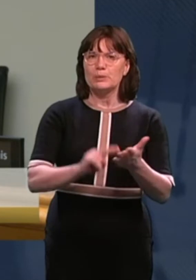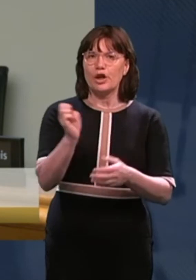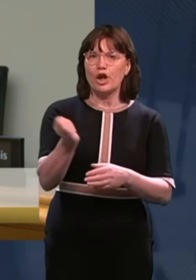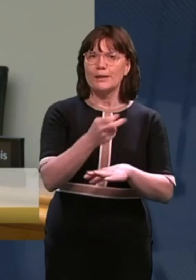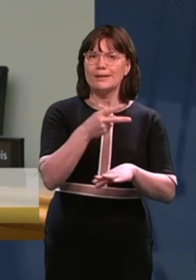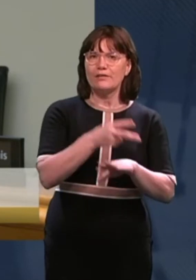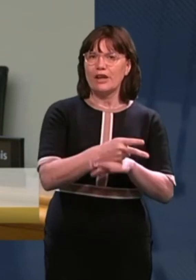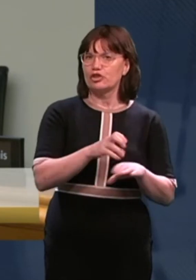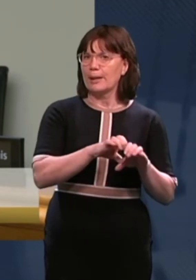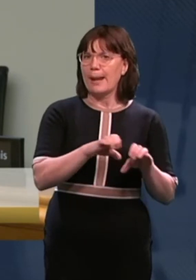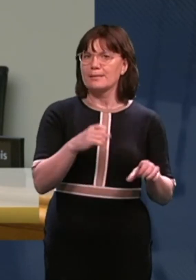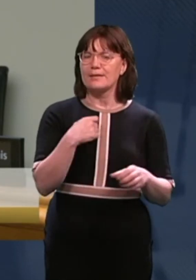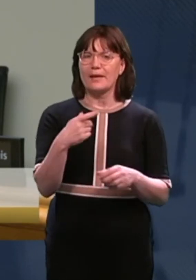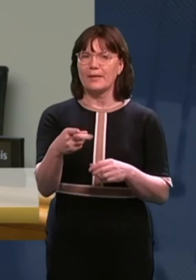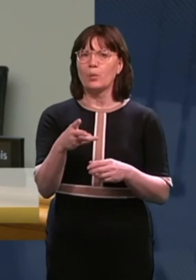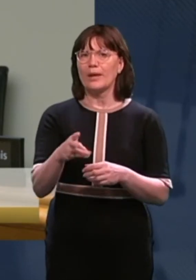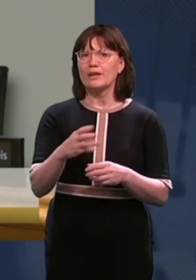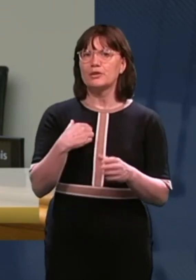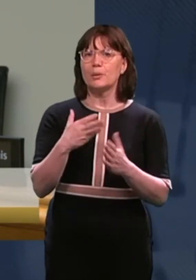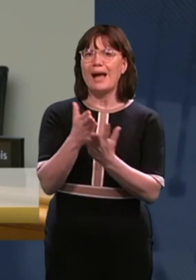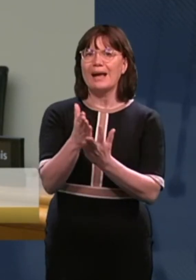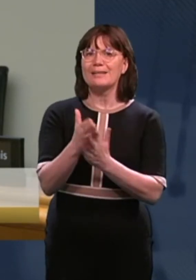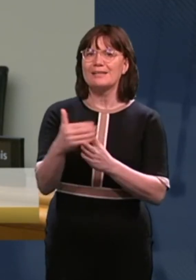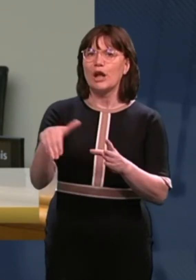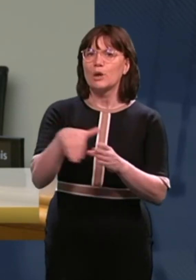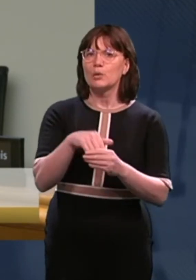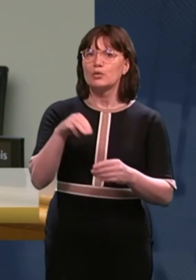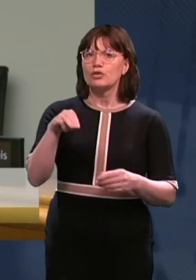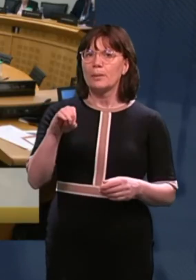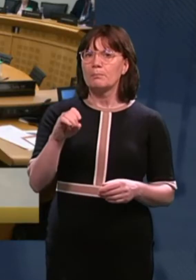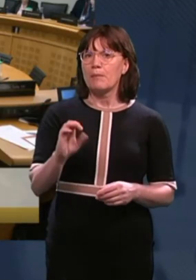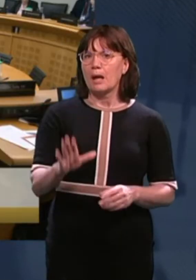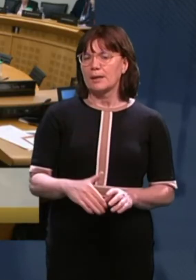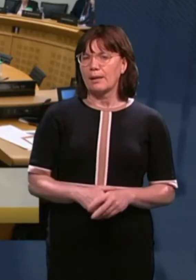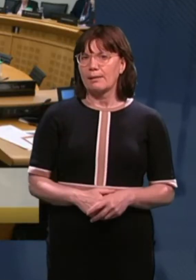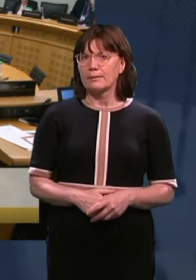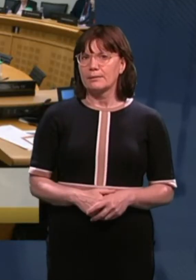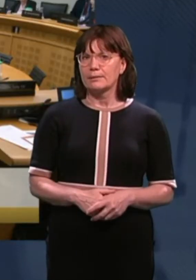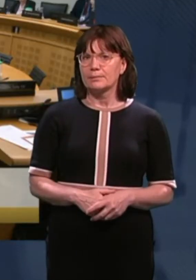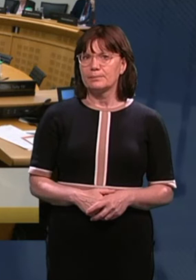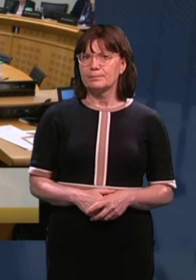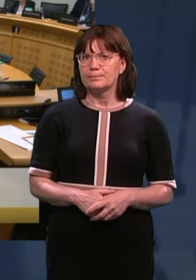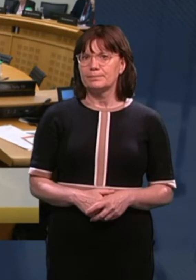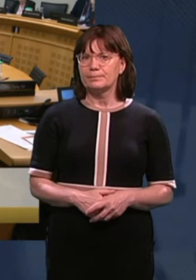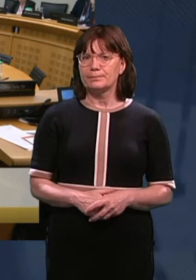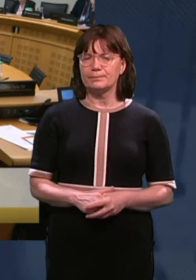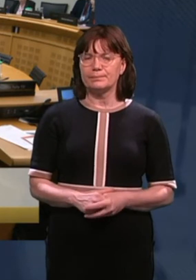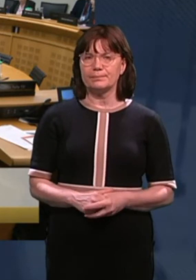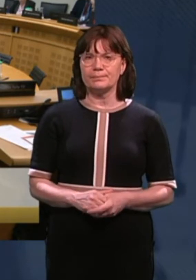favour of the access and inclusion model. And if there's time to have more questions, come in afterwards. Okay. Okay. Thanks. Ms. Holly.